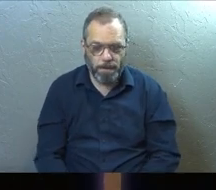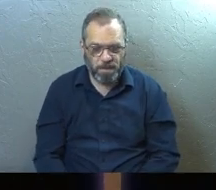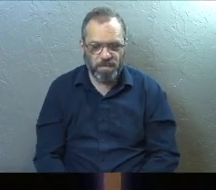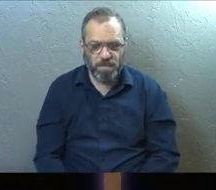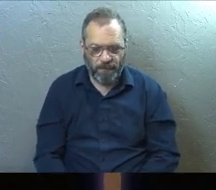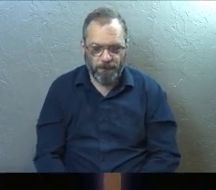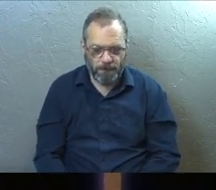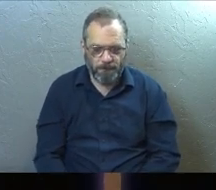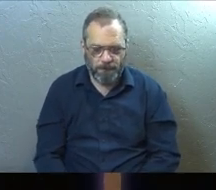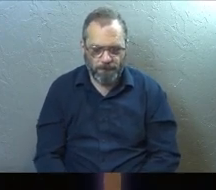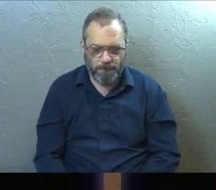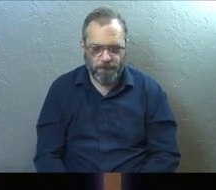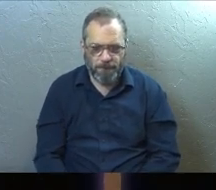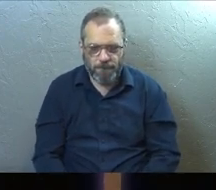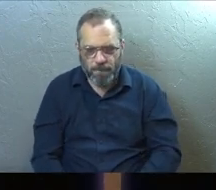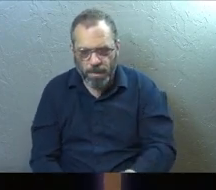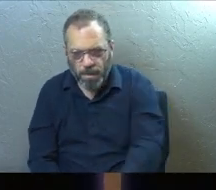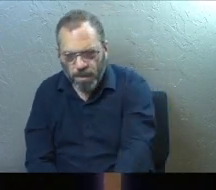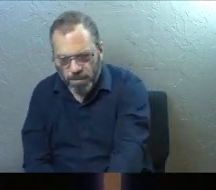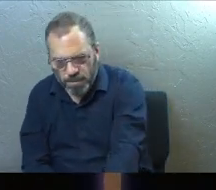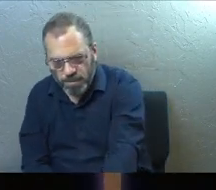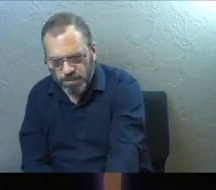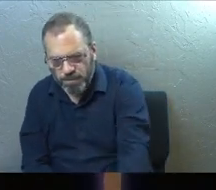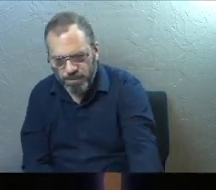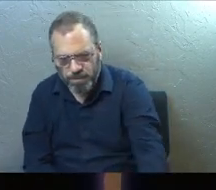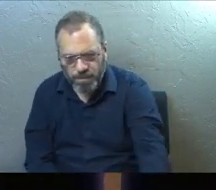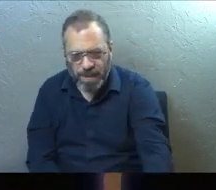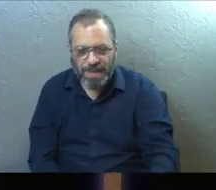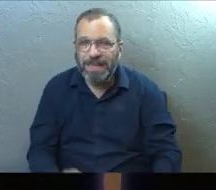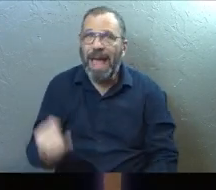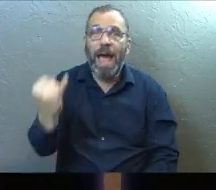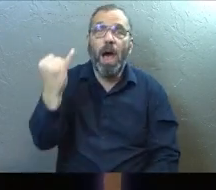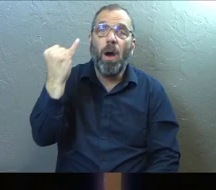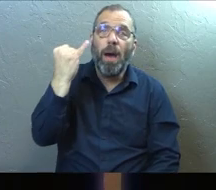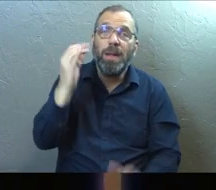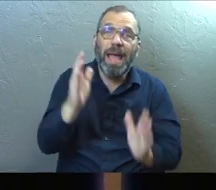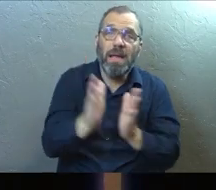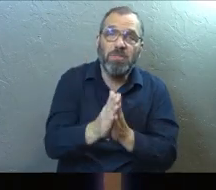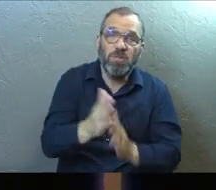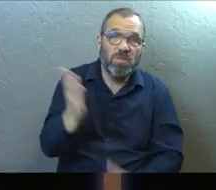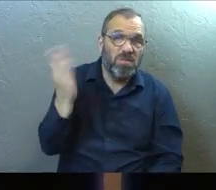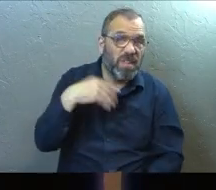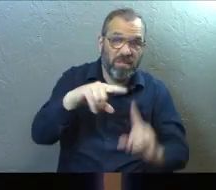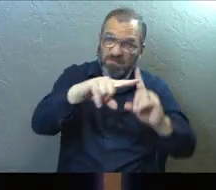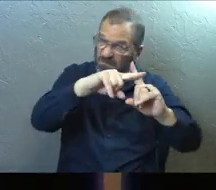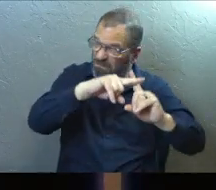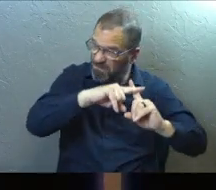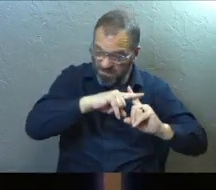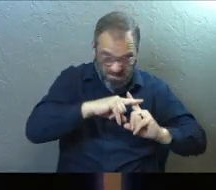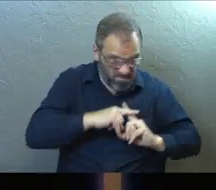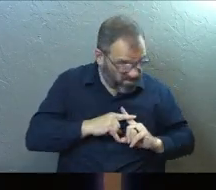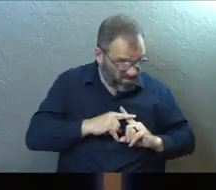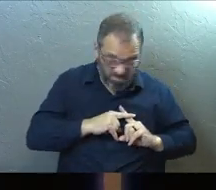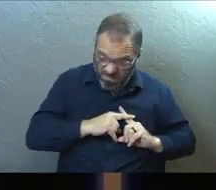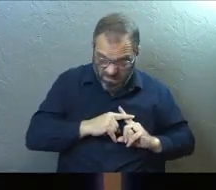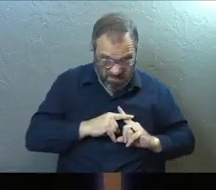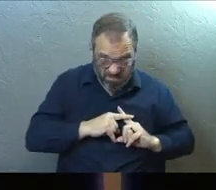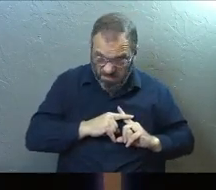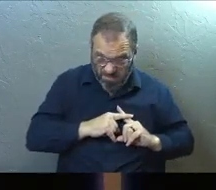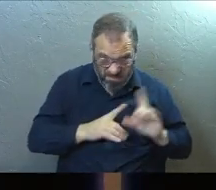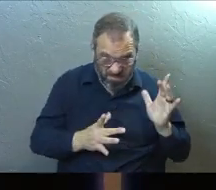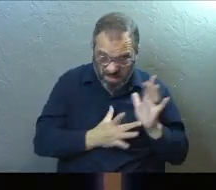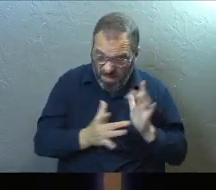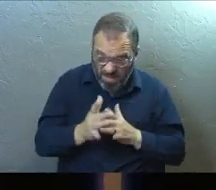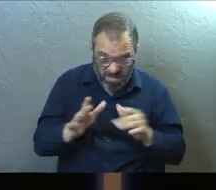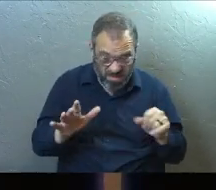Let's just very quickly too. If you've never been saved before and not surrendered your heart and life